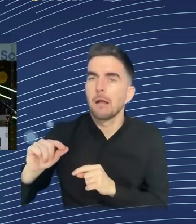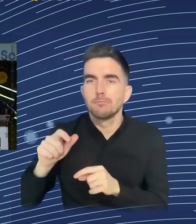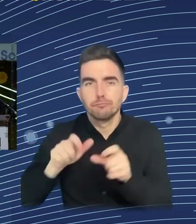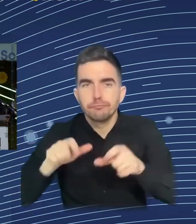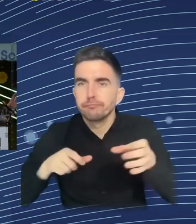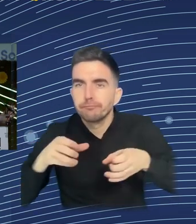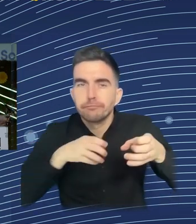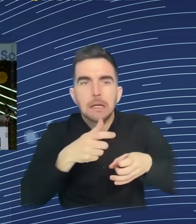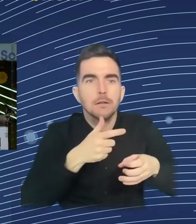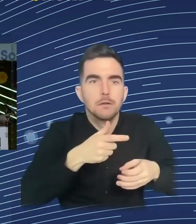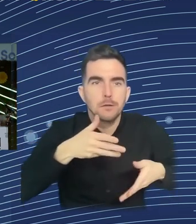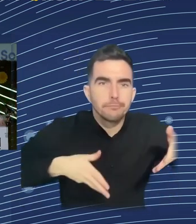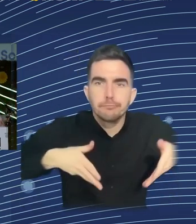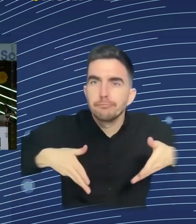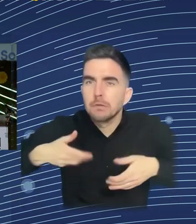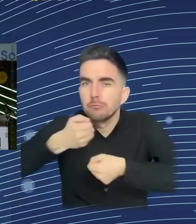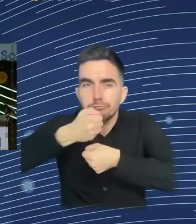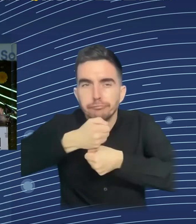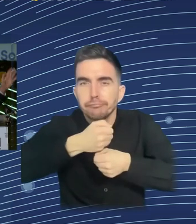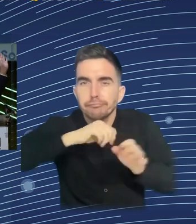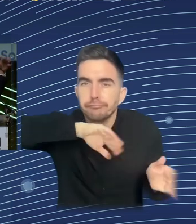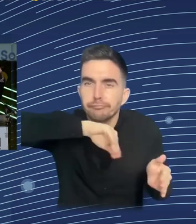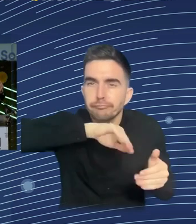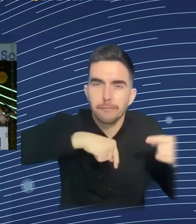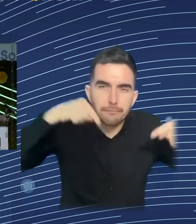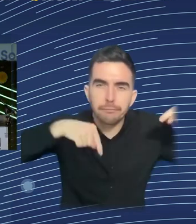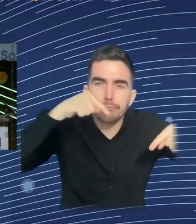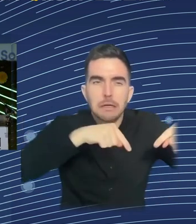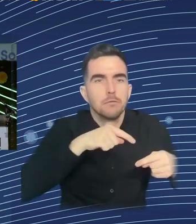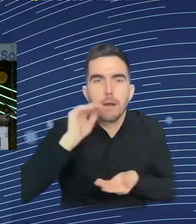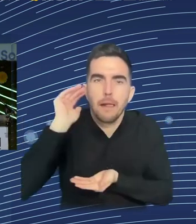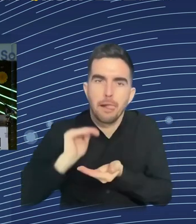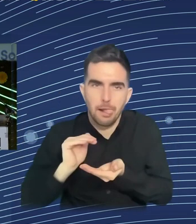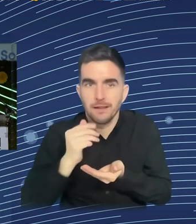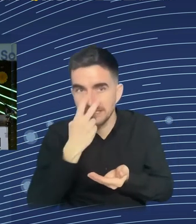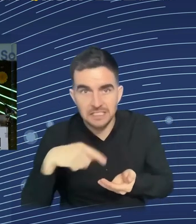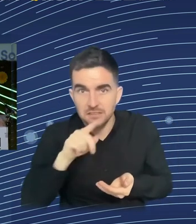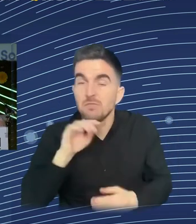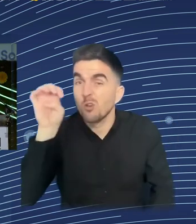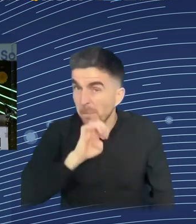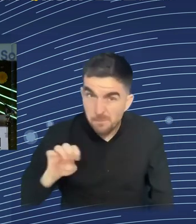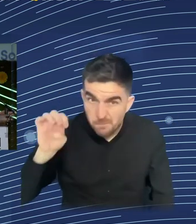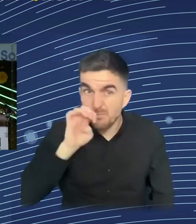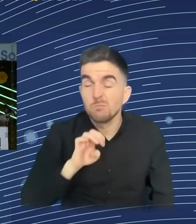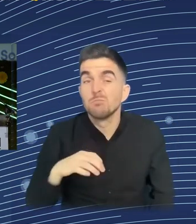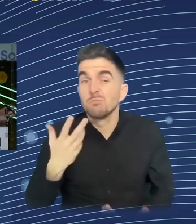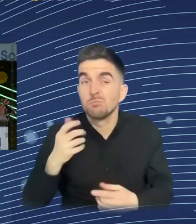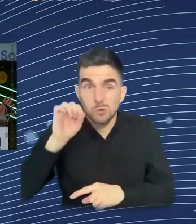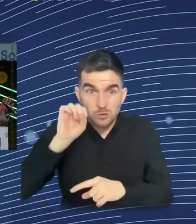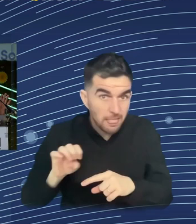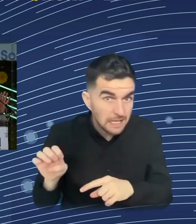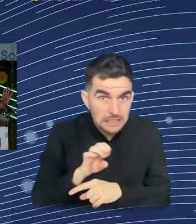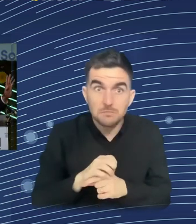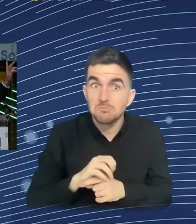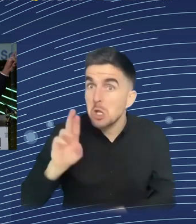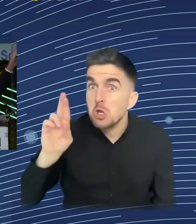of Europe, Southern Europe, Eastern Europe. And, of course, the great absentee from all. This is the United Kingdom. It's not there at all. UK manufacturing is